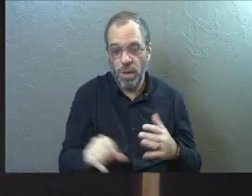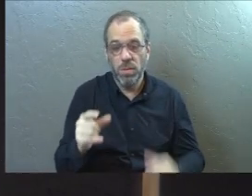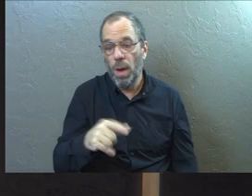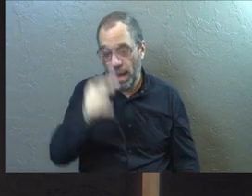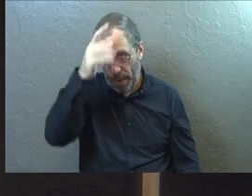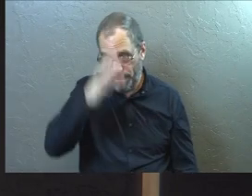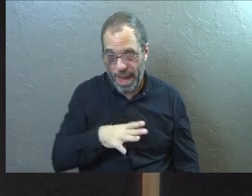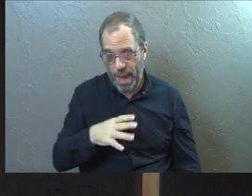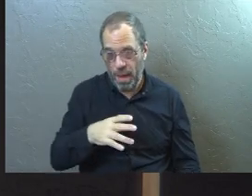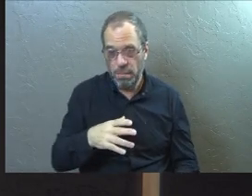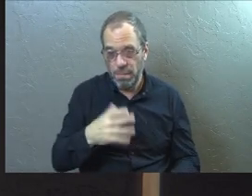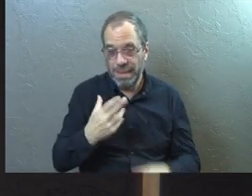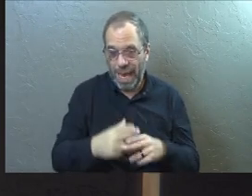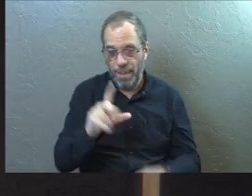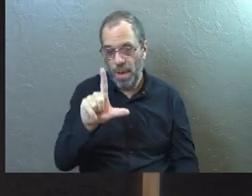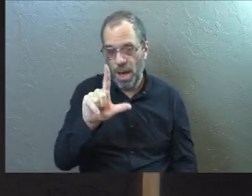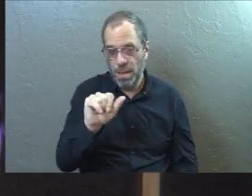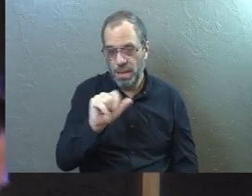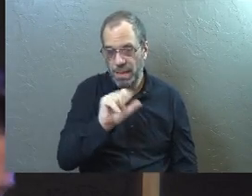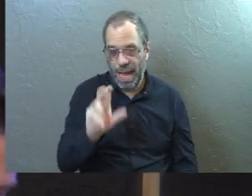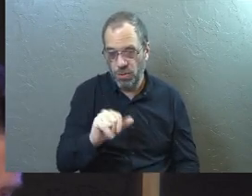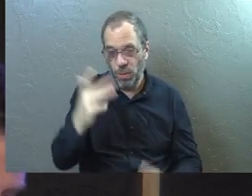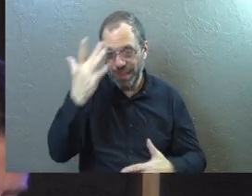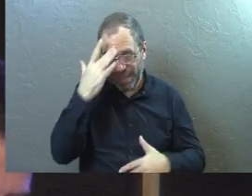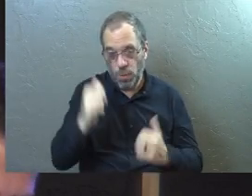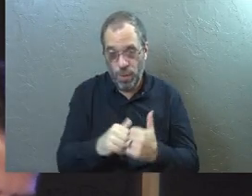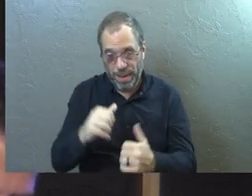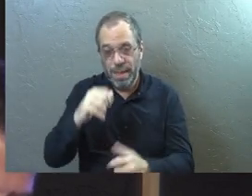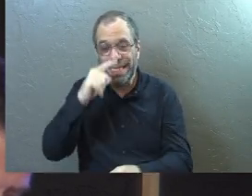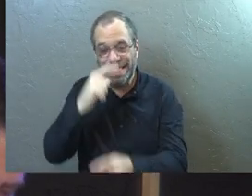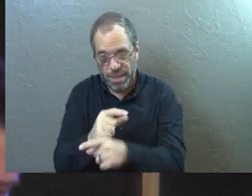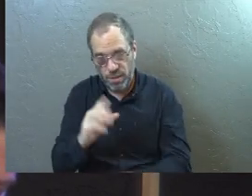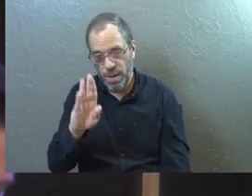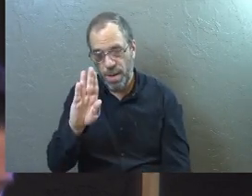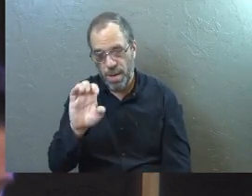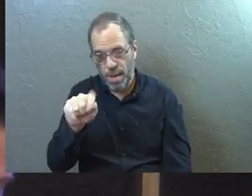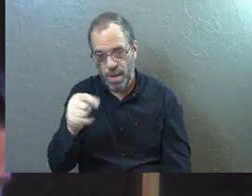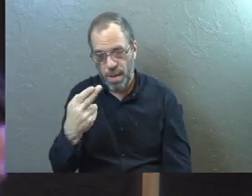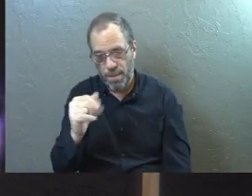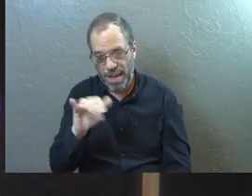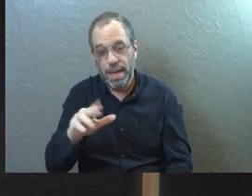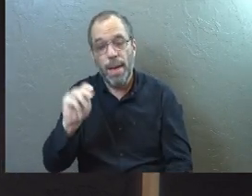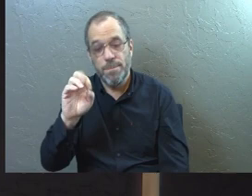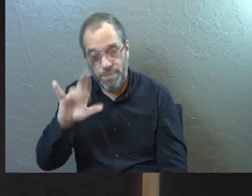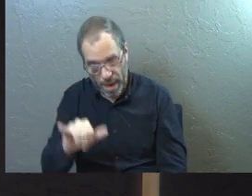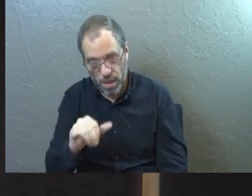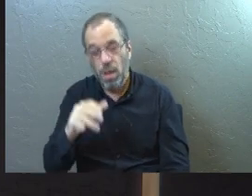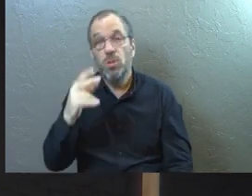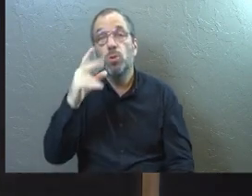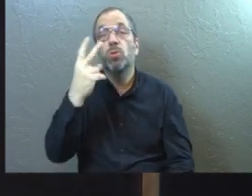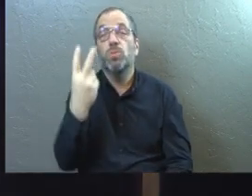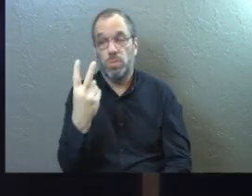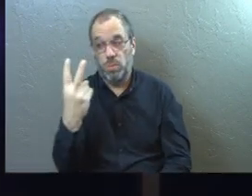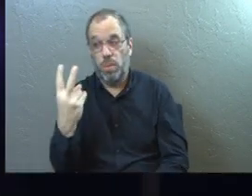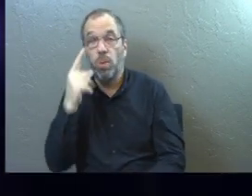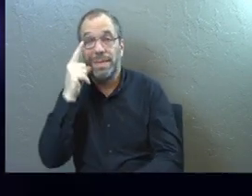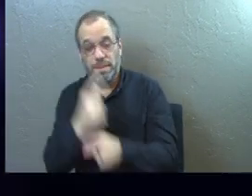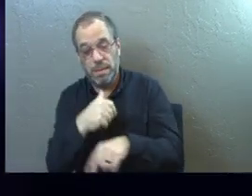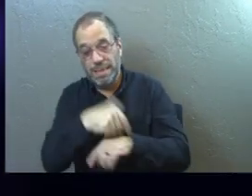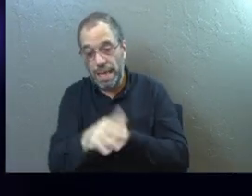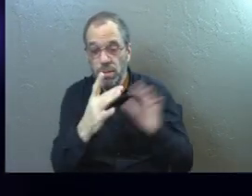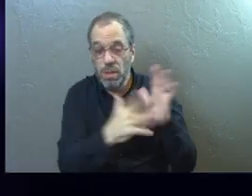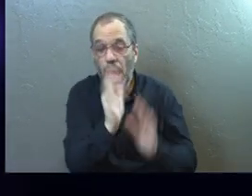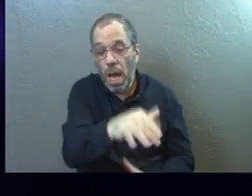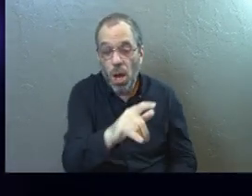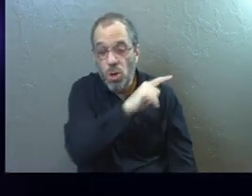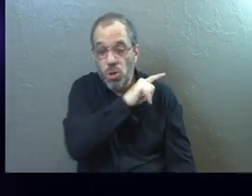man named Lazarus was sick and he lived in Bethany with his sisters, Mary and Martha. So the two sisters sent a message to Jesus telling him,